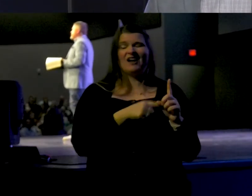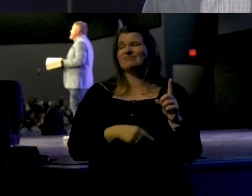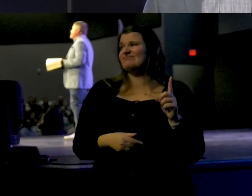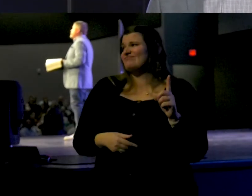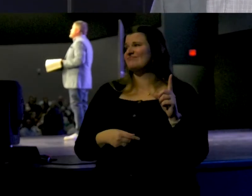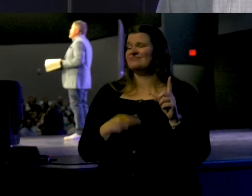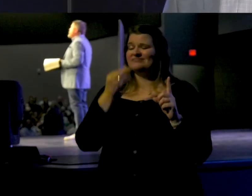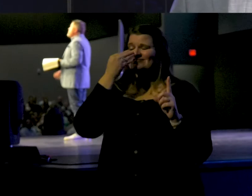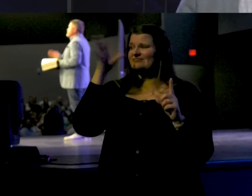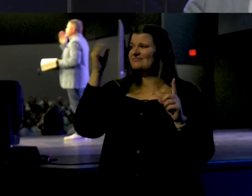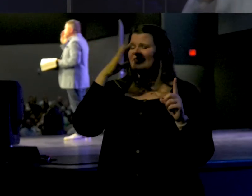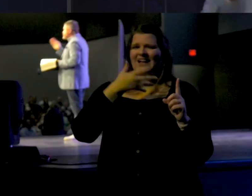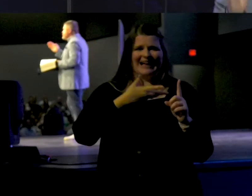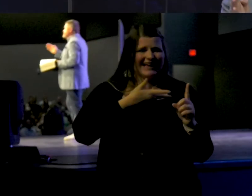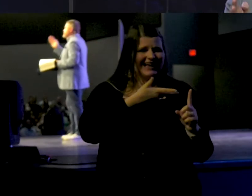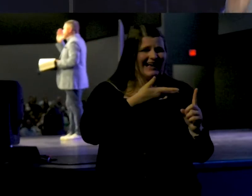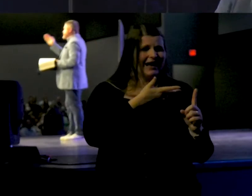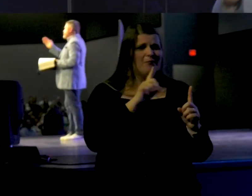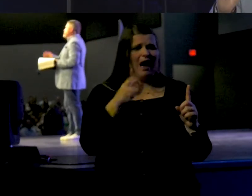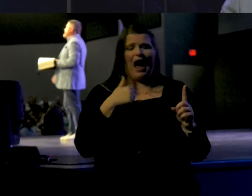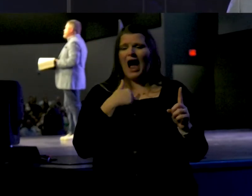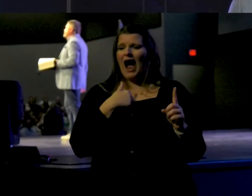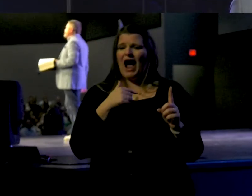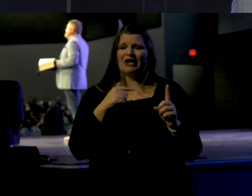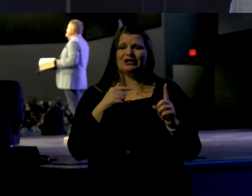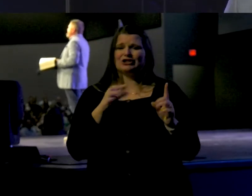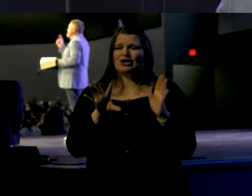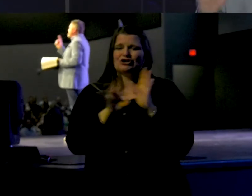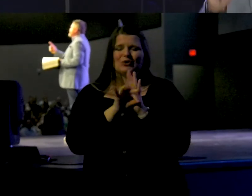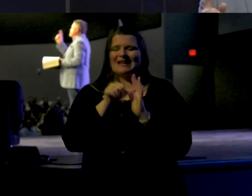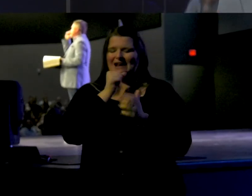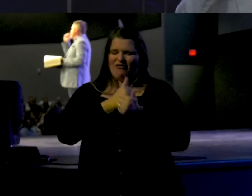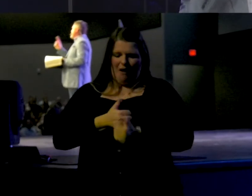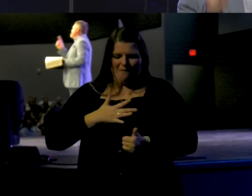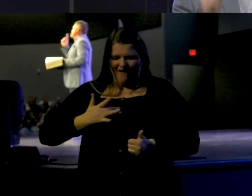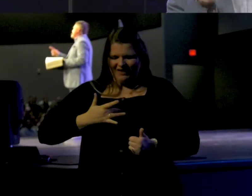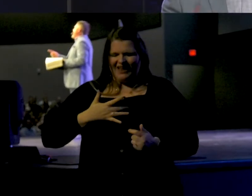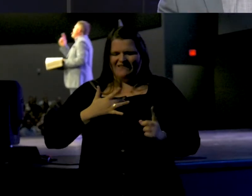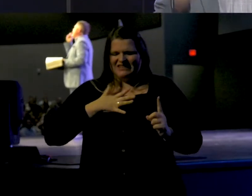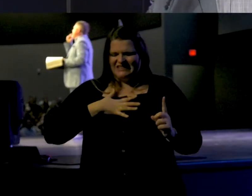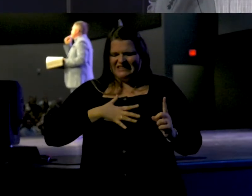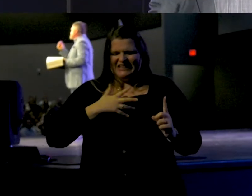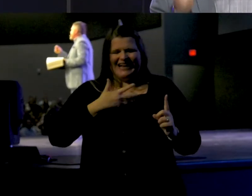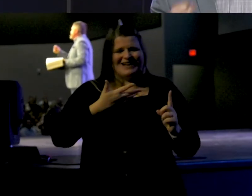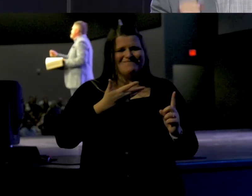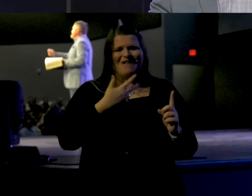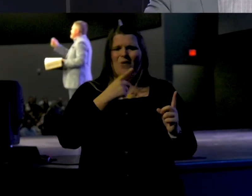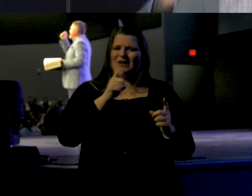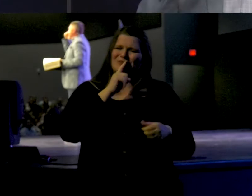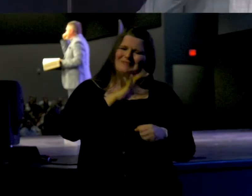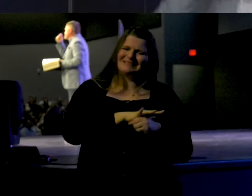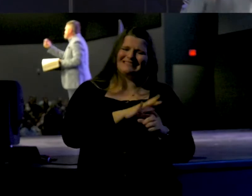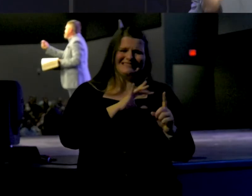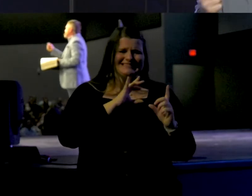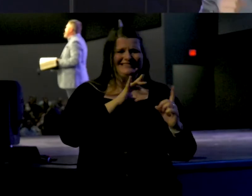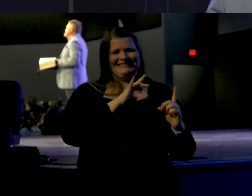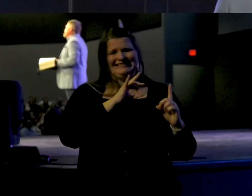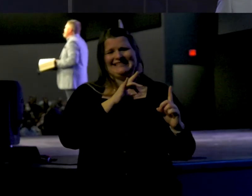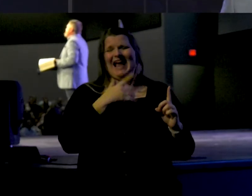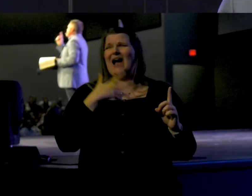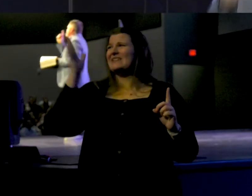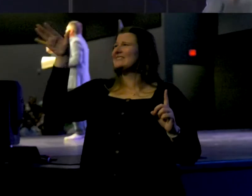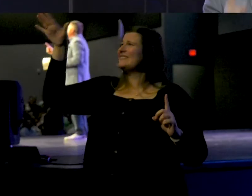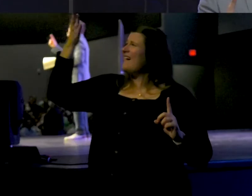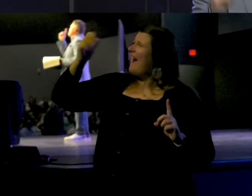but you're not getting a lot in return, but you're choosing not to obey your feelings, and rather to obey the vow, and stay committed, and seek